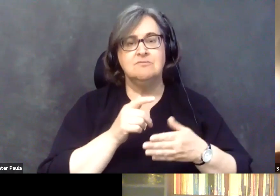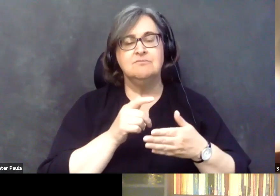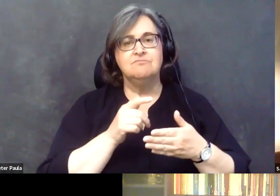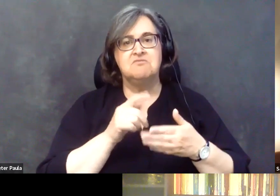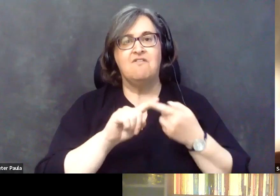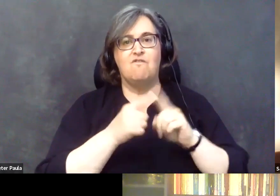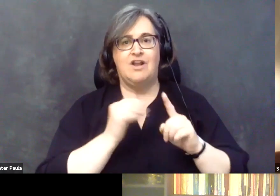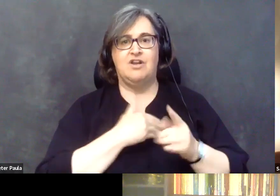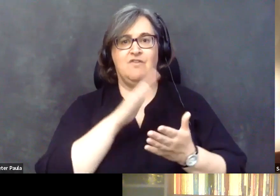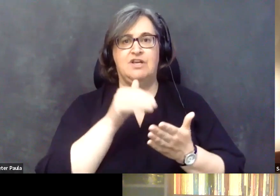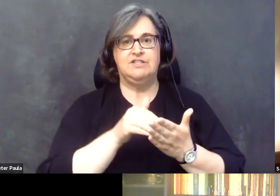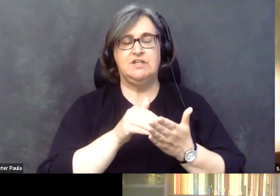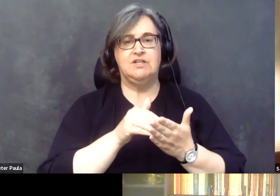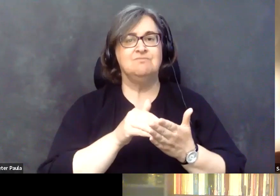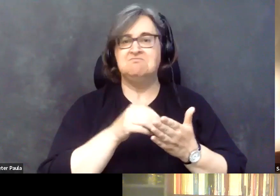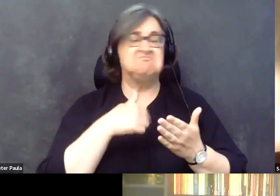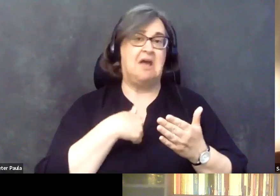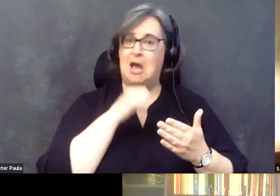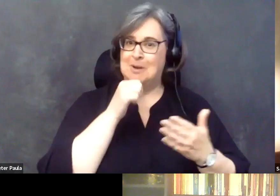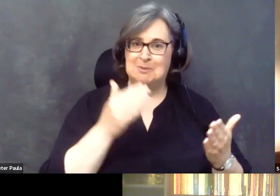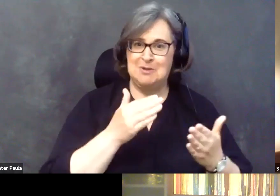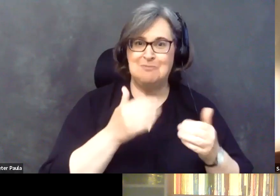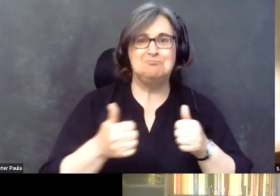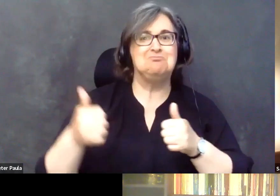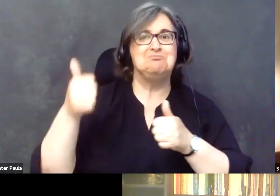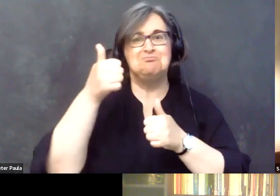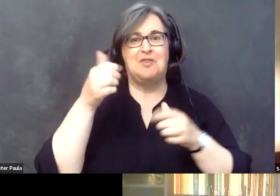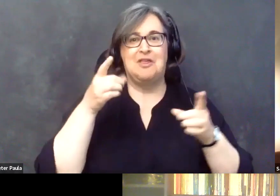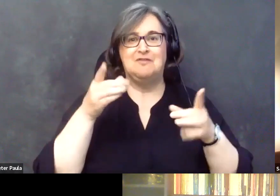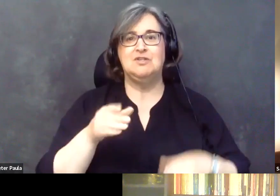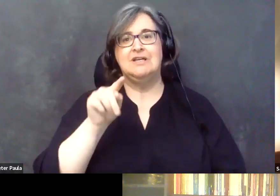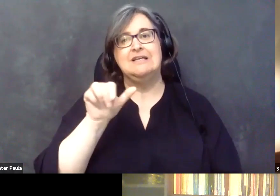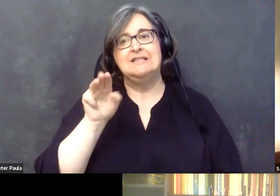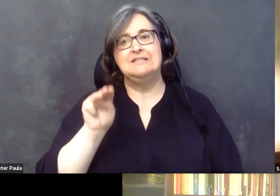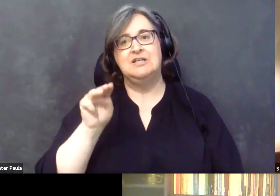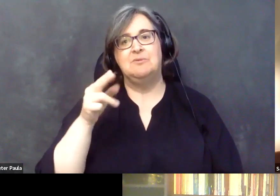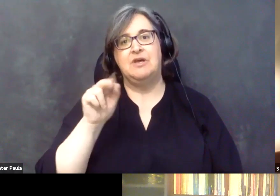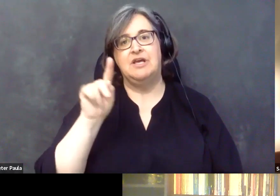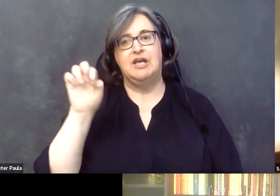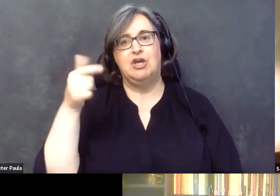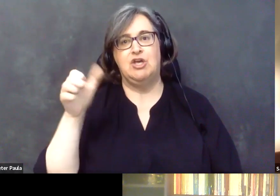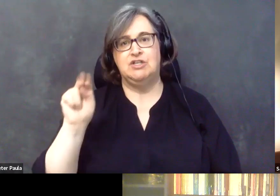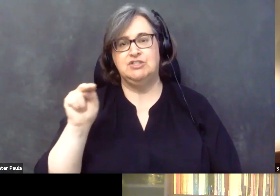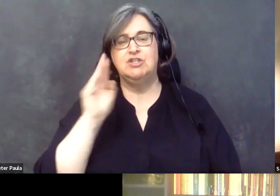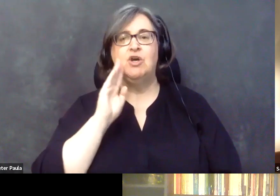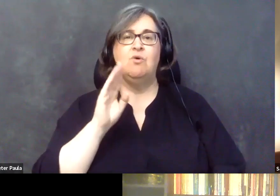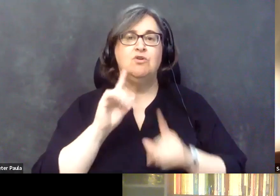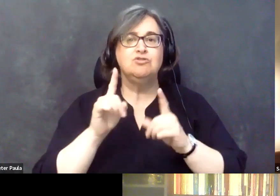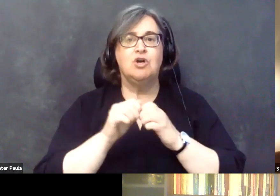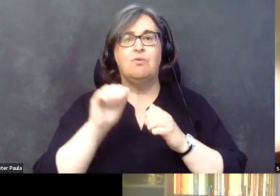executive director, Tim Harrington, will be having a conversation with Al about social isolation